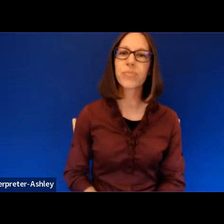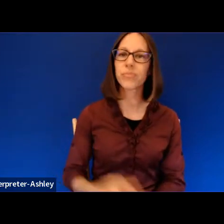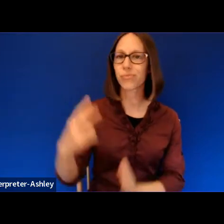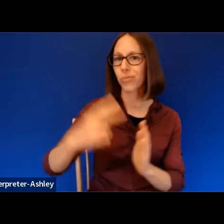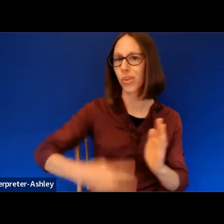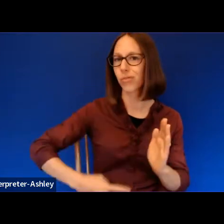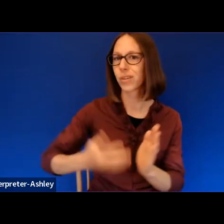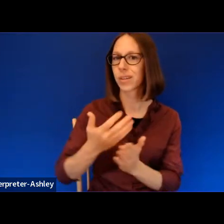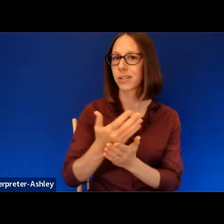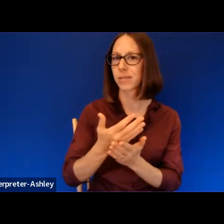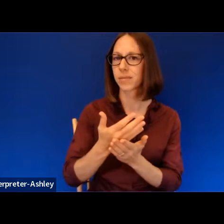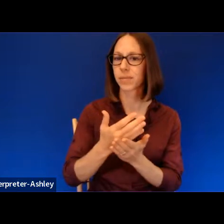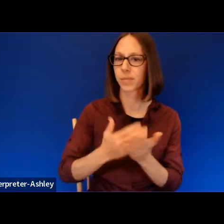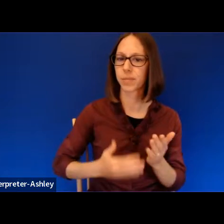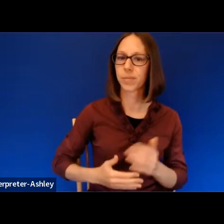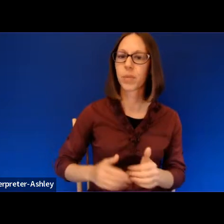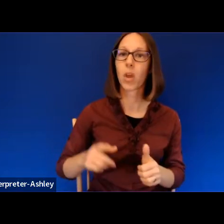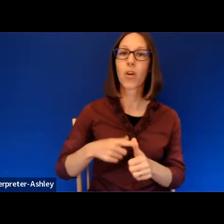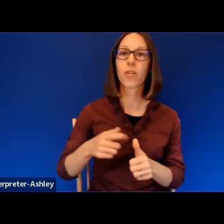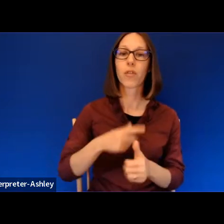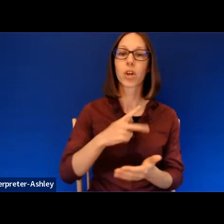This first poem is called Halter.